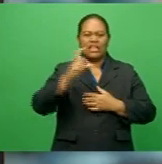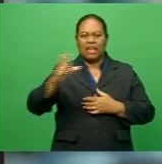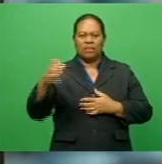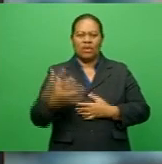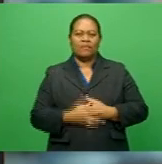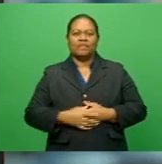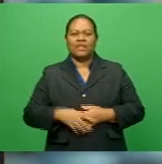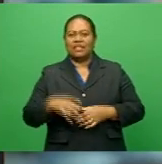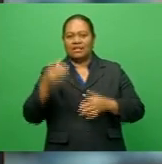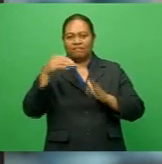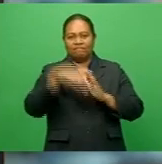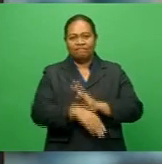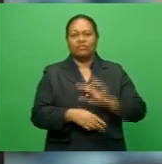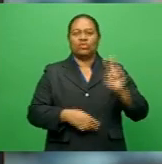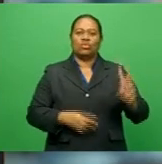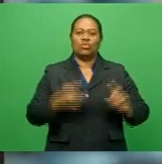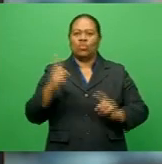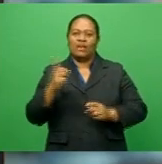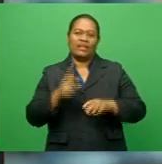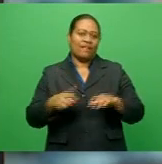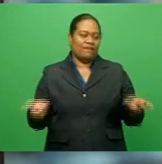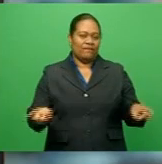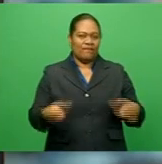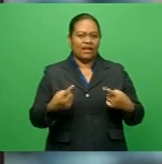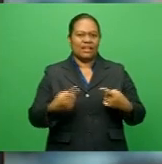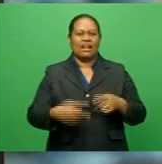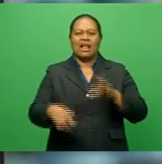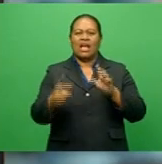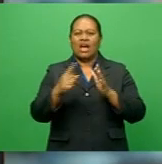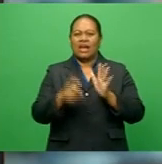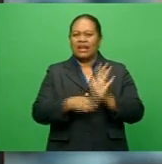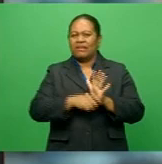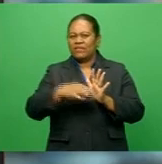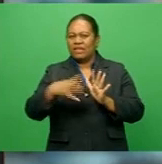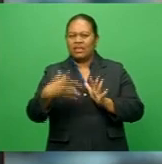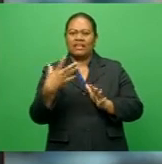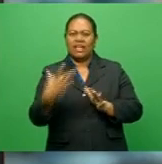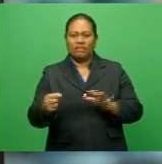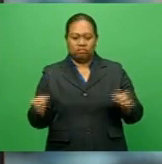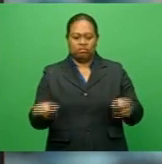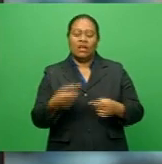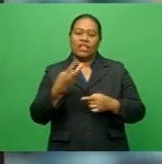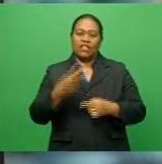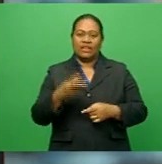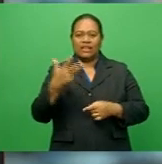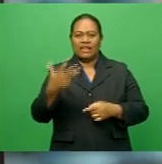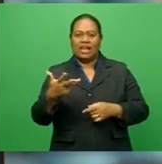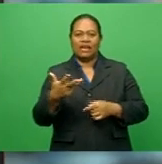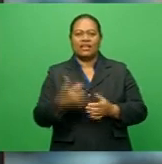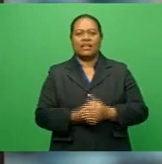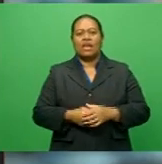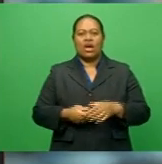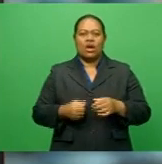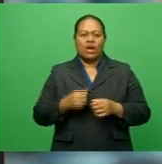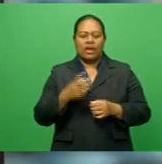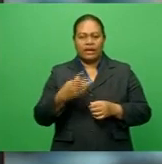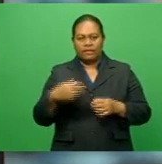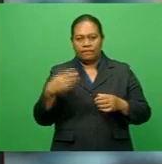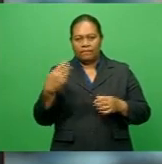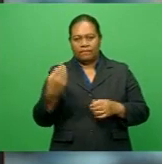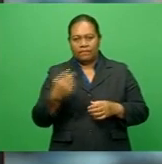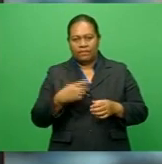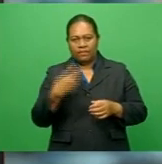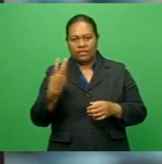series 2-1 in the final match, Ravindra Jadeja found his groove, smashing 39 runs of his final 13 balls.